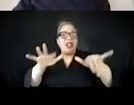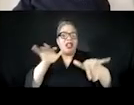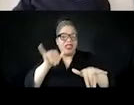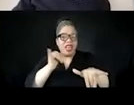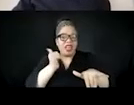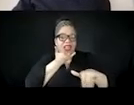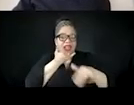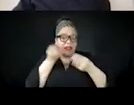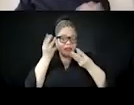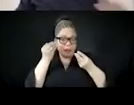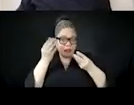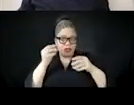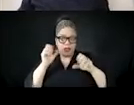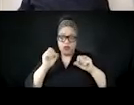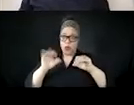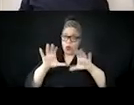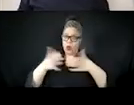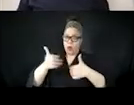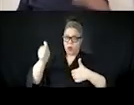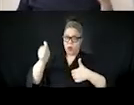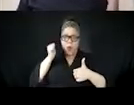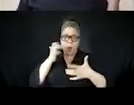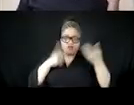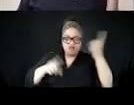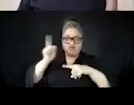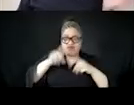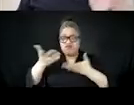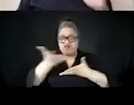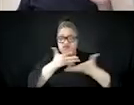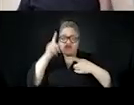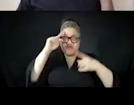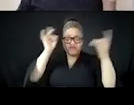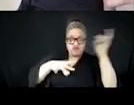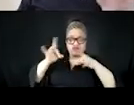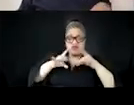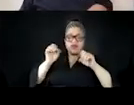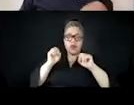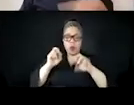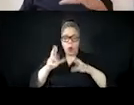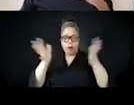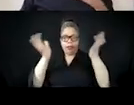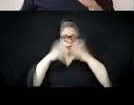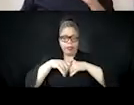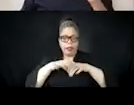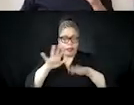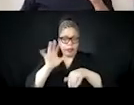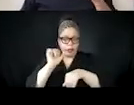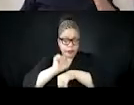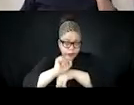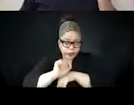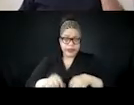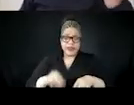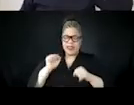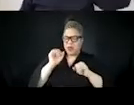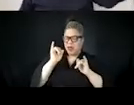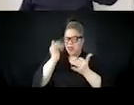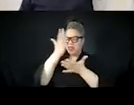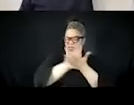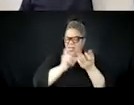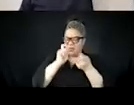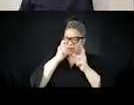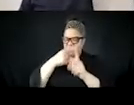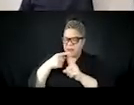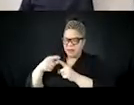Um, so some specific things. So SCLC, um, the Southern Christian leader could ship conference. If you all aren't familiar, um,